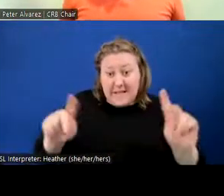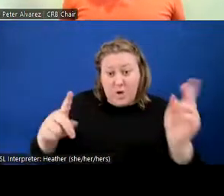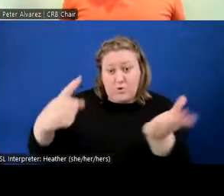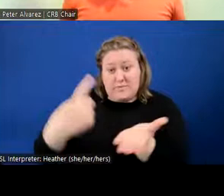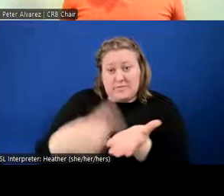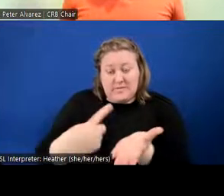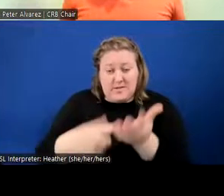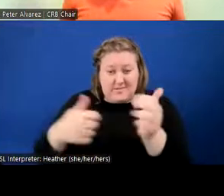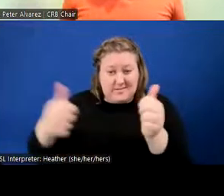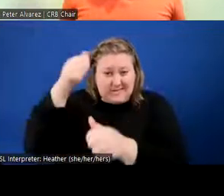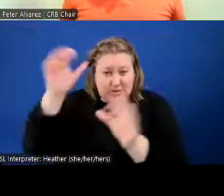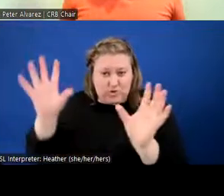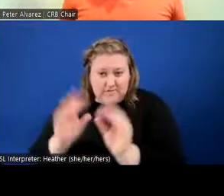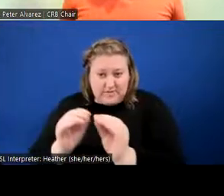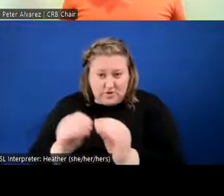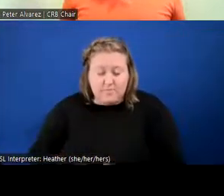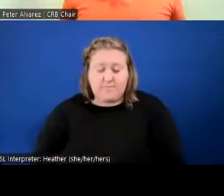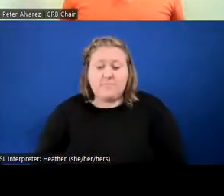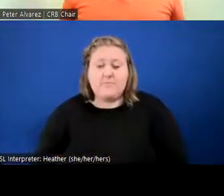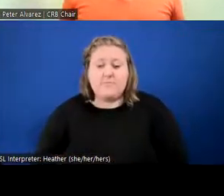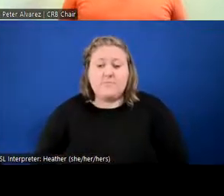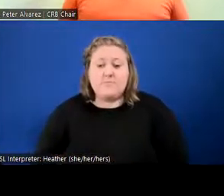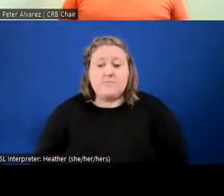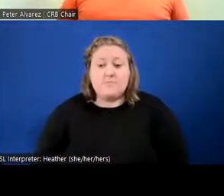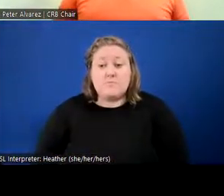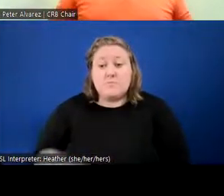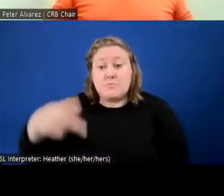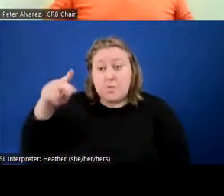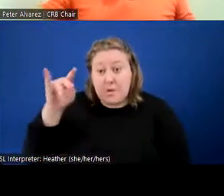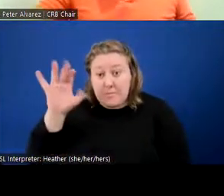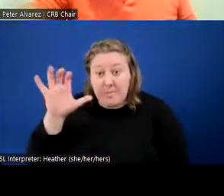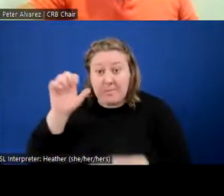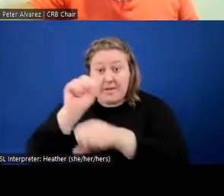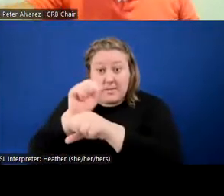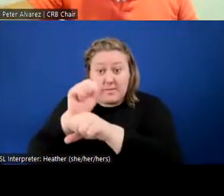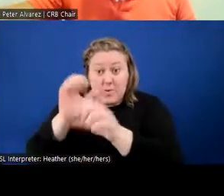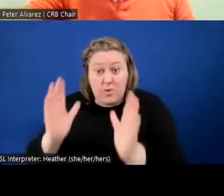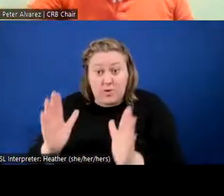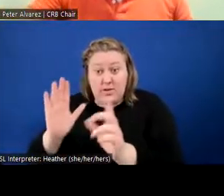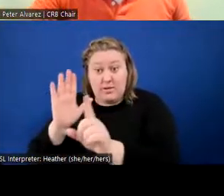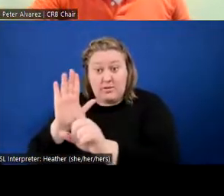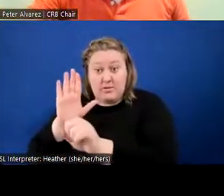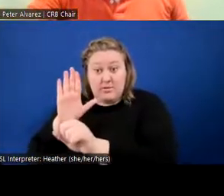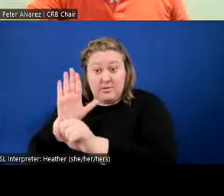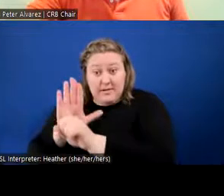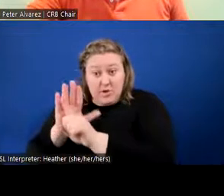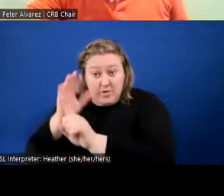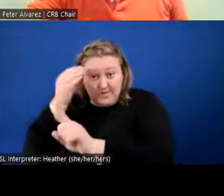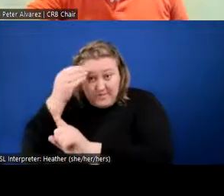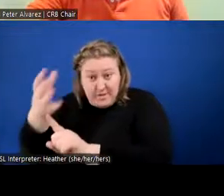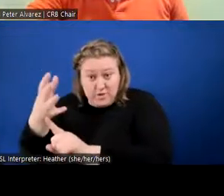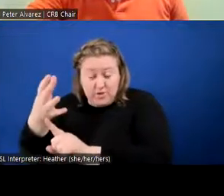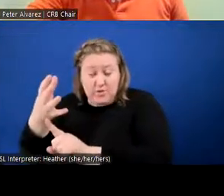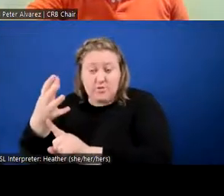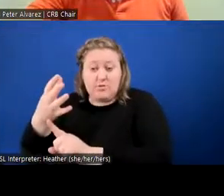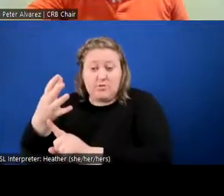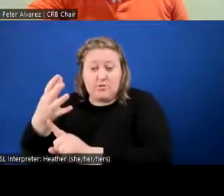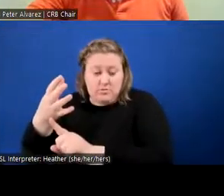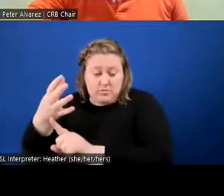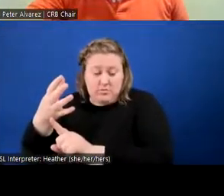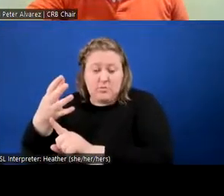So on public employees' information, which Boston Police Department, um,